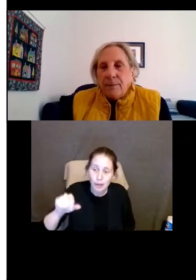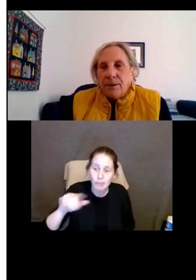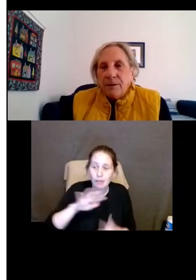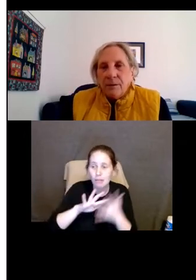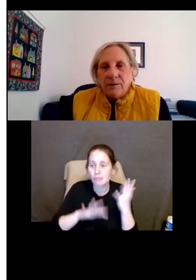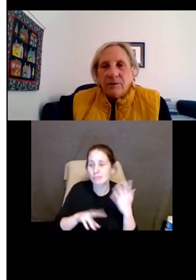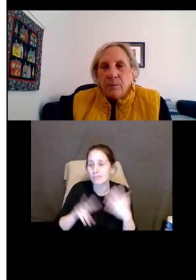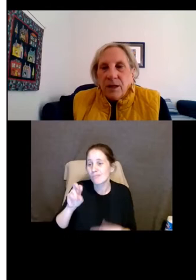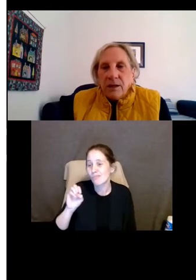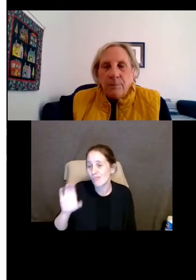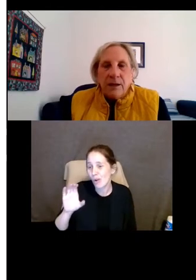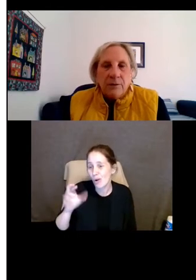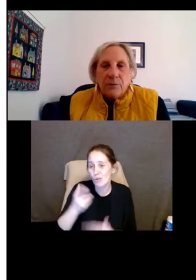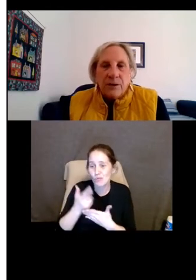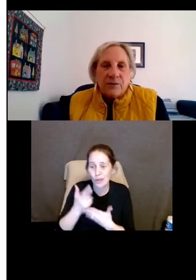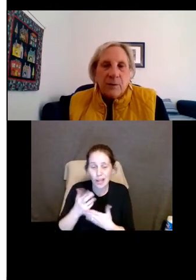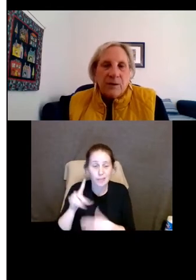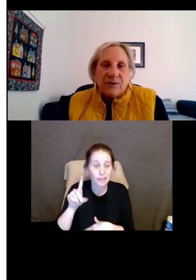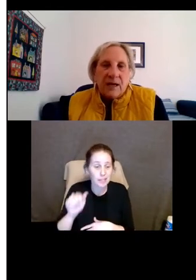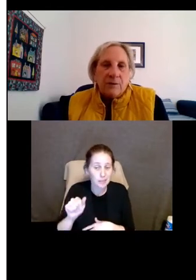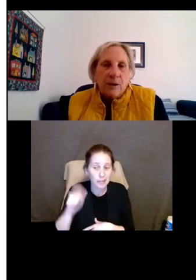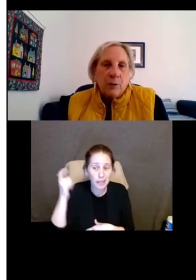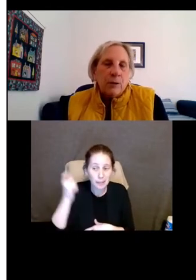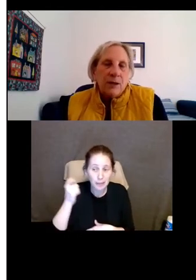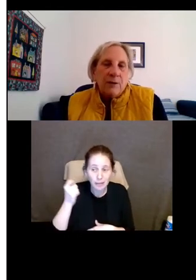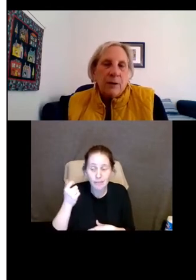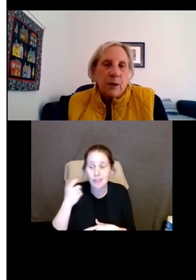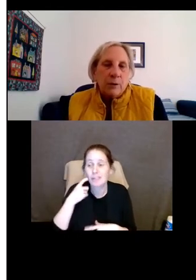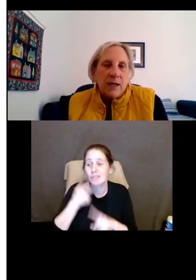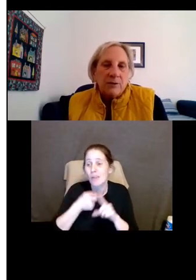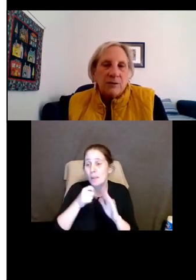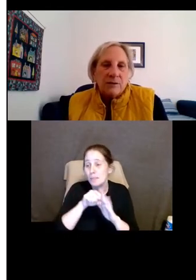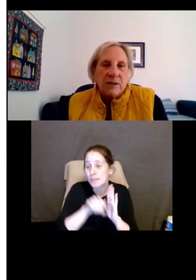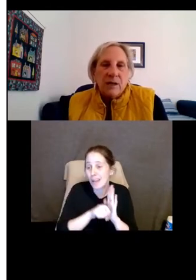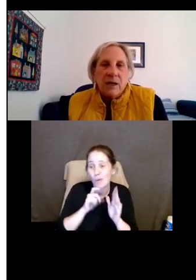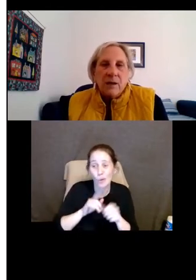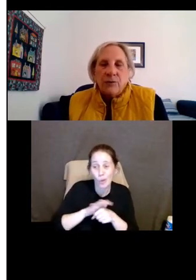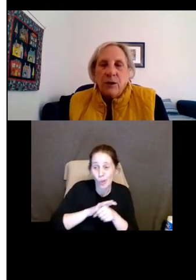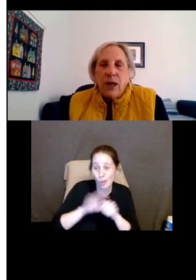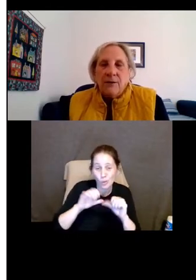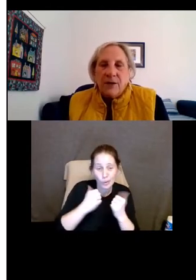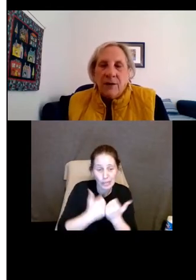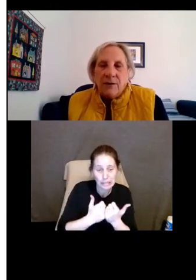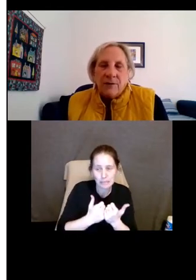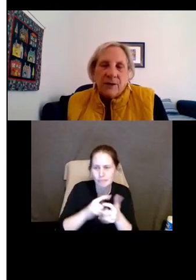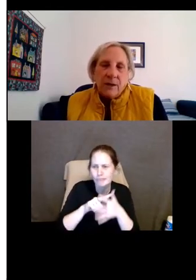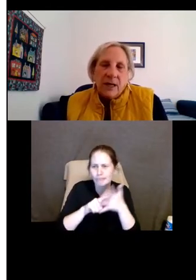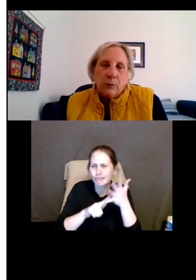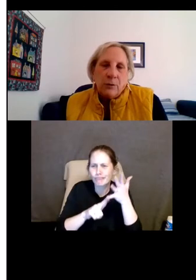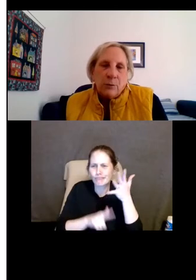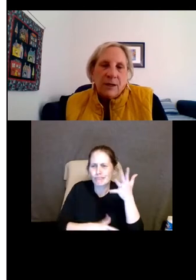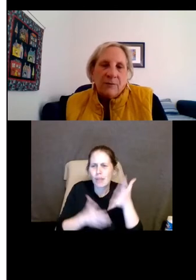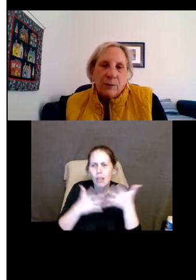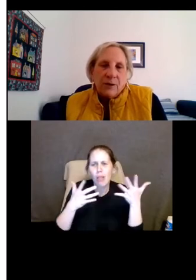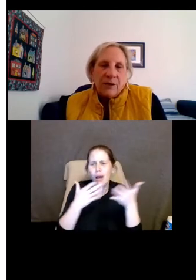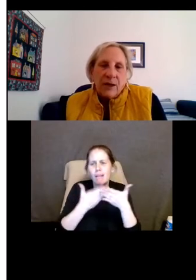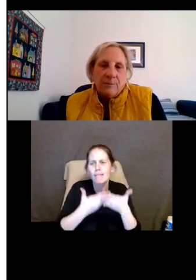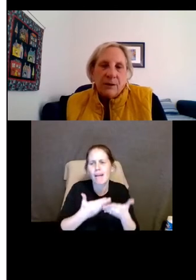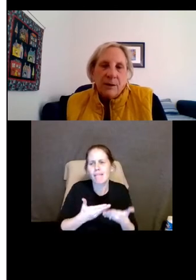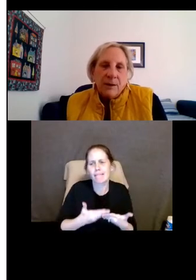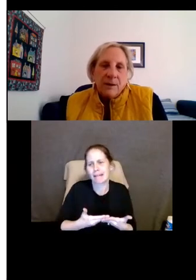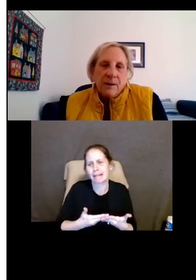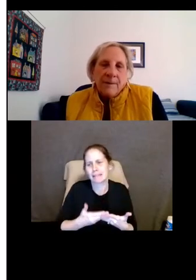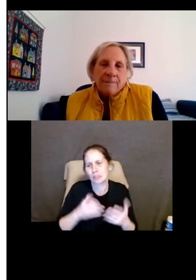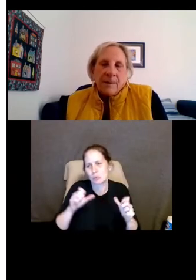voc rehab, disability benefits from the state, or even a local agency. There's a lot of evidence that a landlord would have to